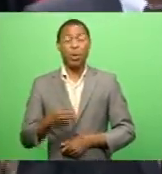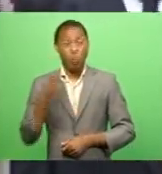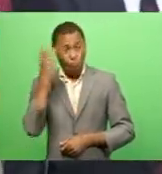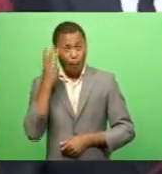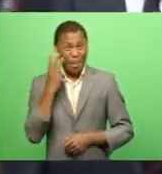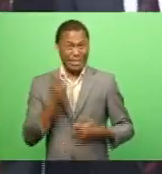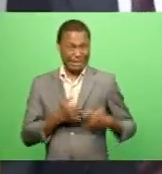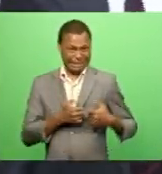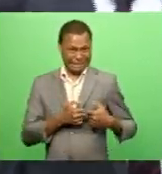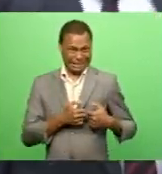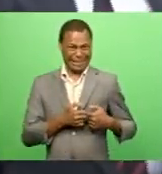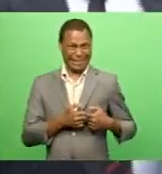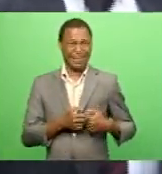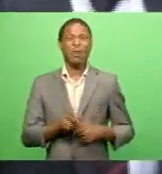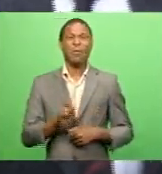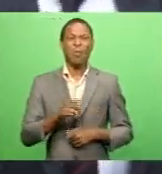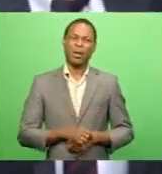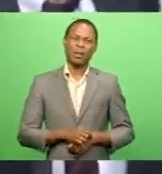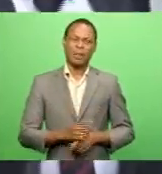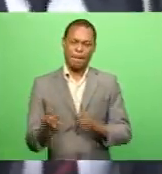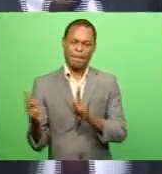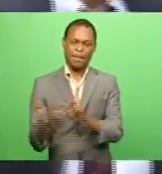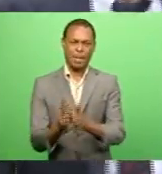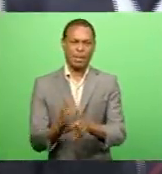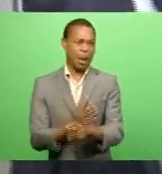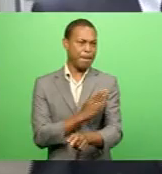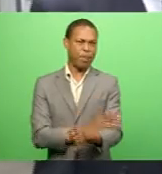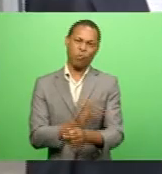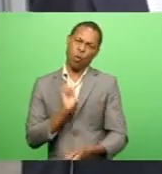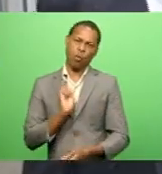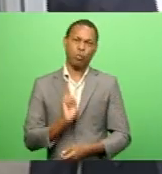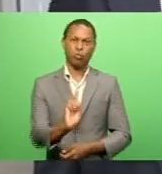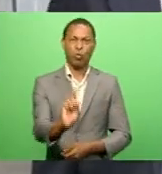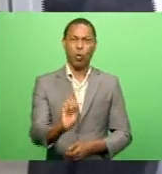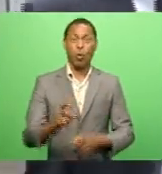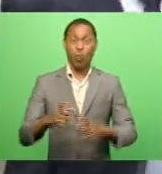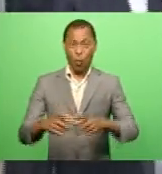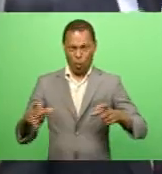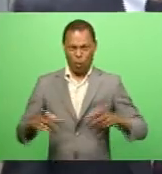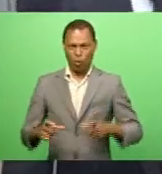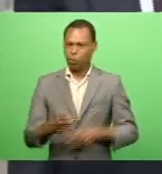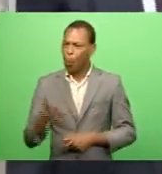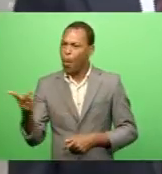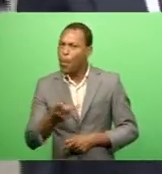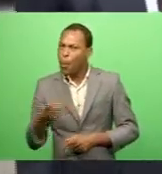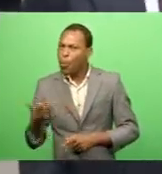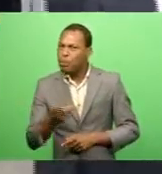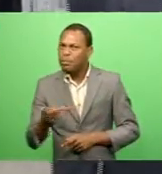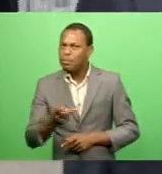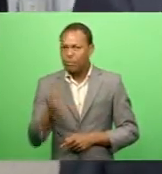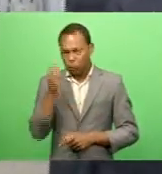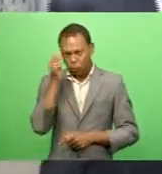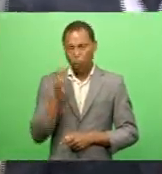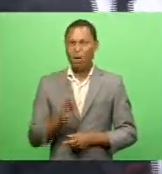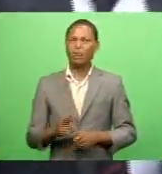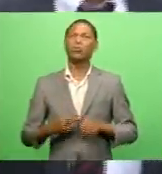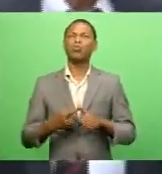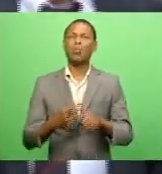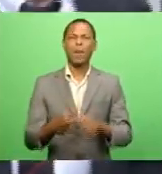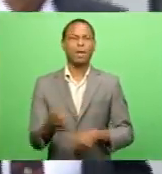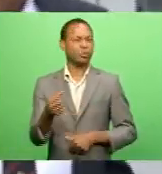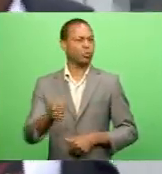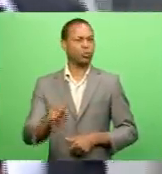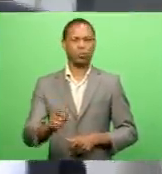met with her before taking the stand It claimed this was clear as both the complainant and the witness had replied no comment